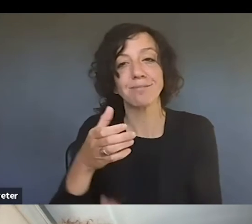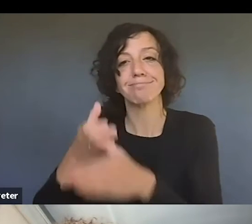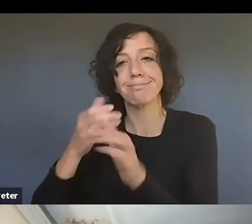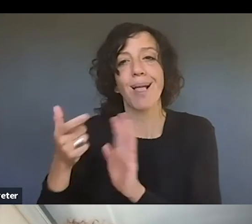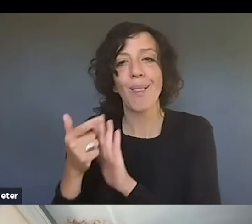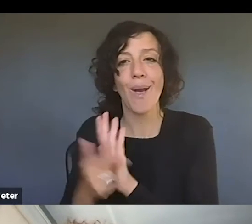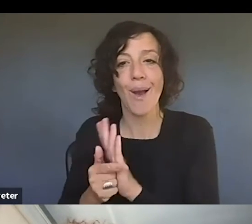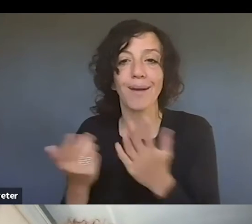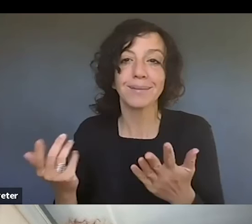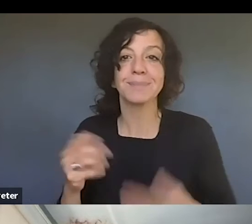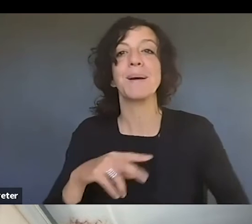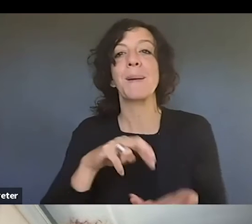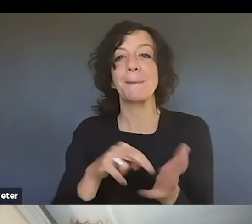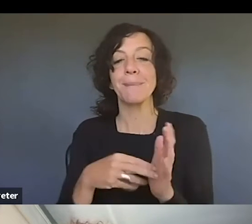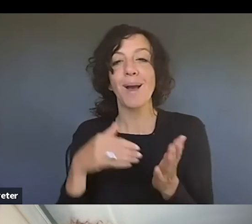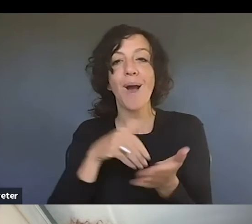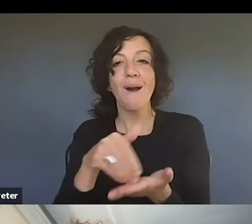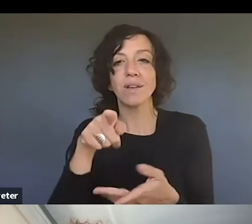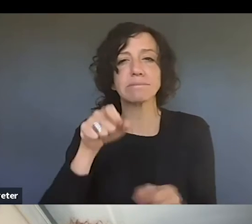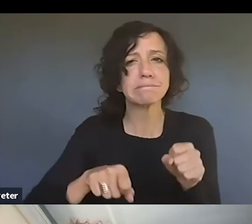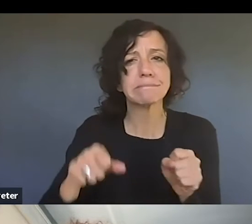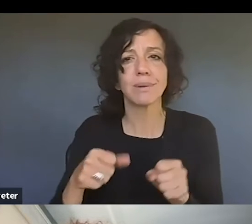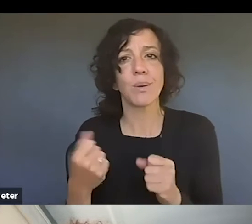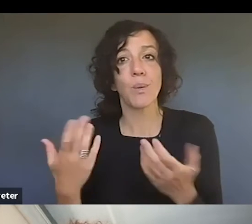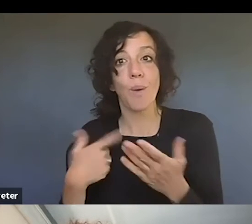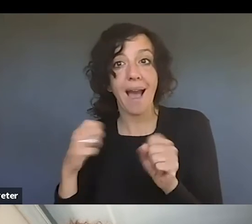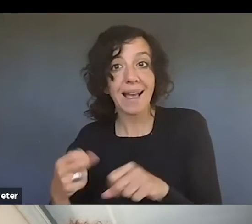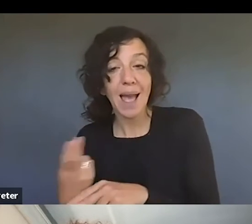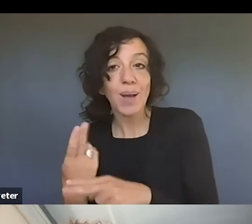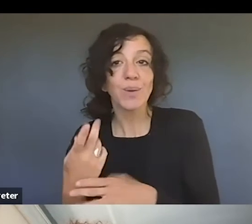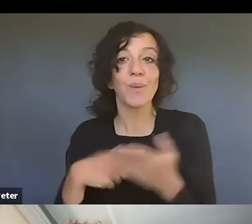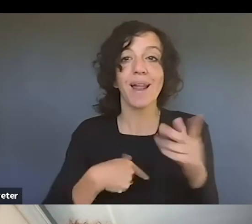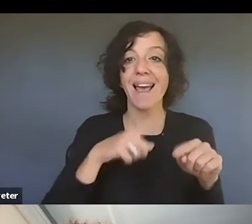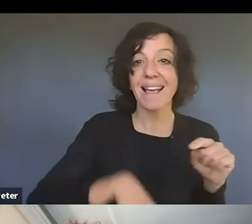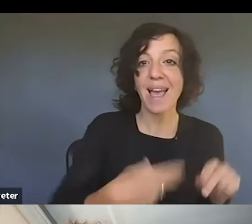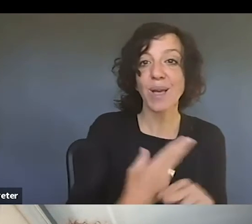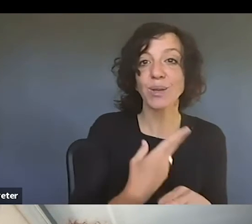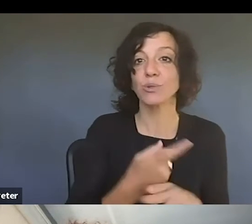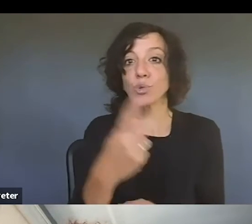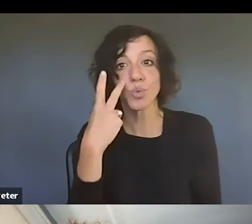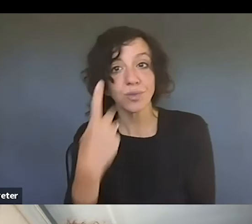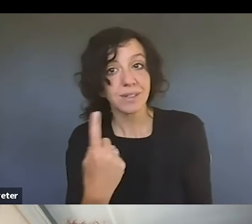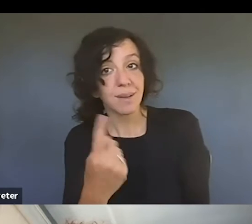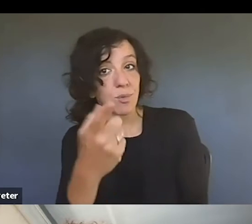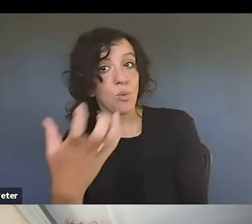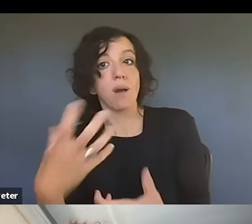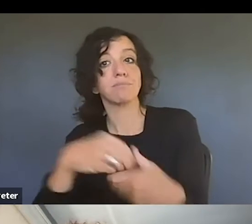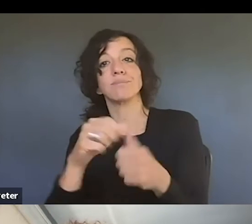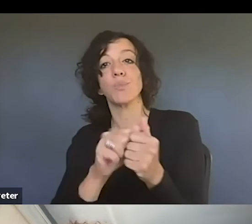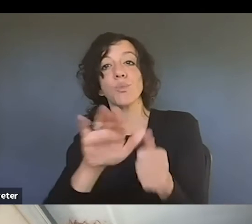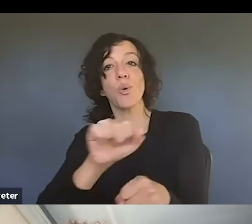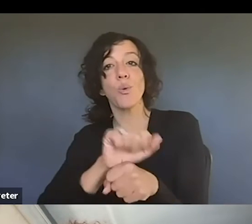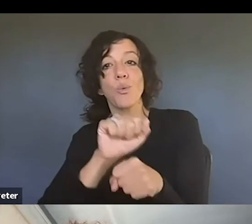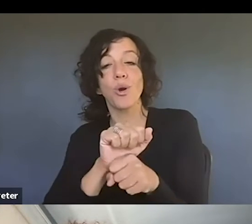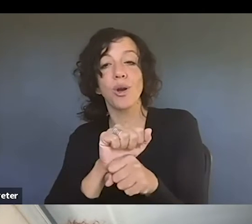aren't really sure what you can and can't use. You see something that you think you want to incorporate in your work.